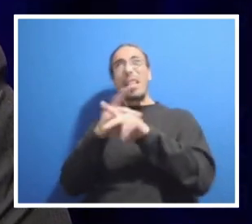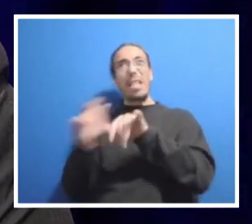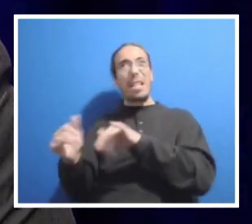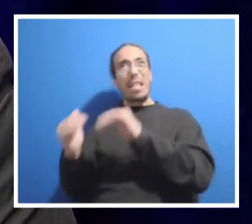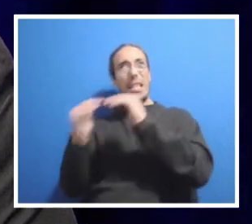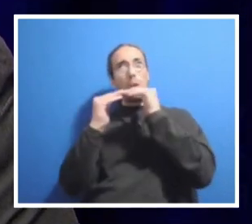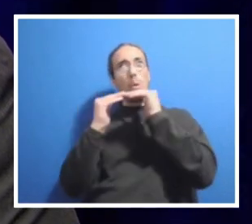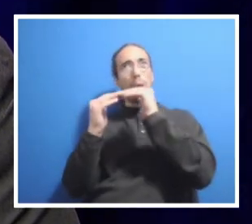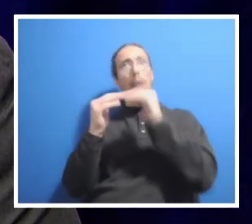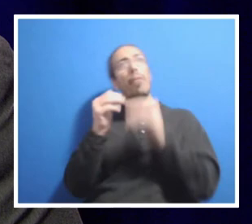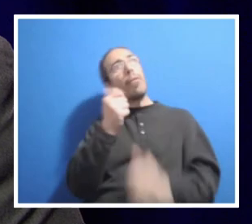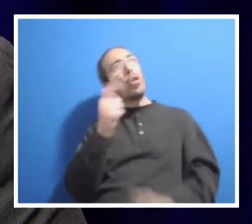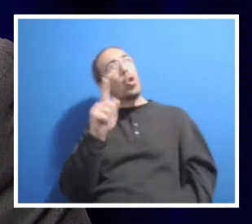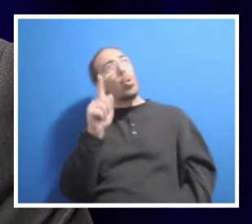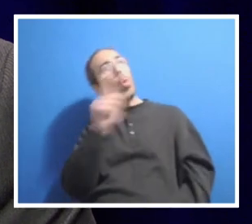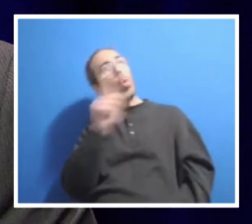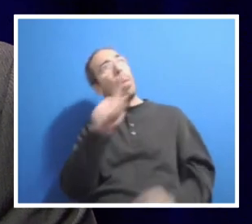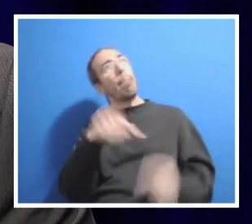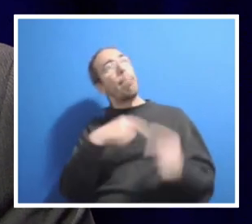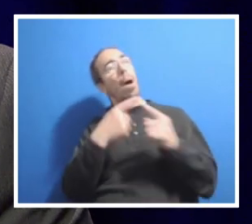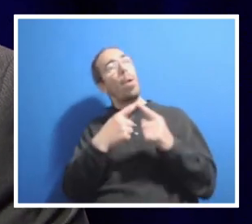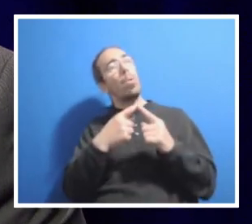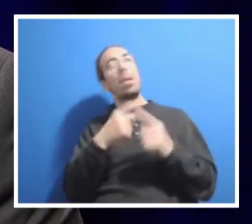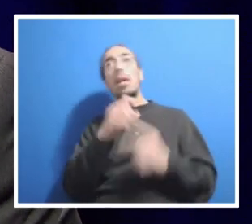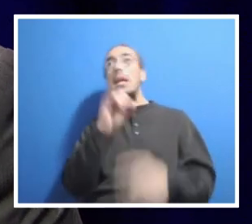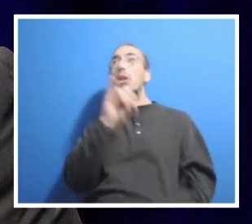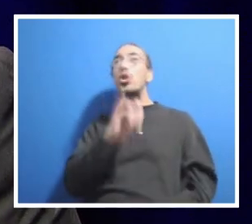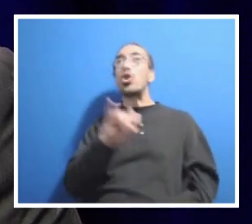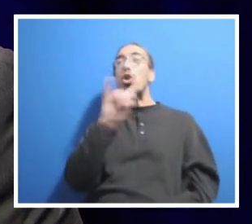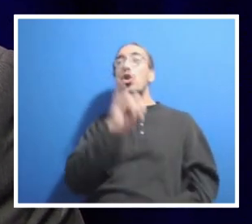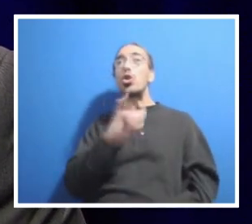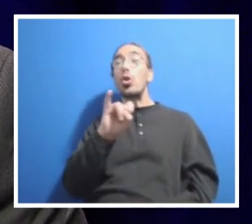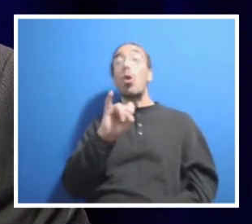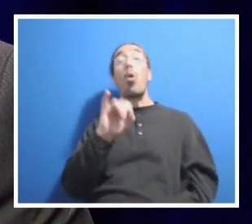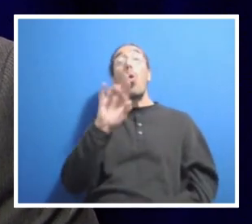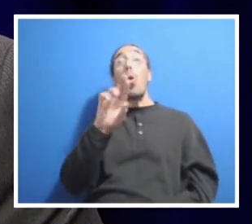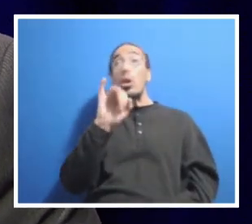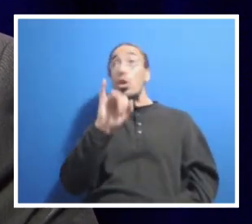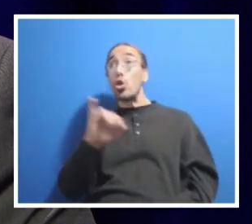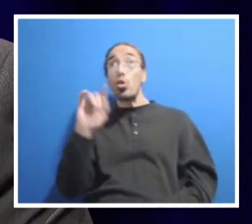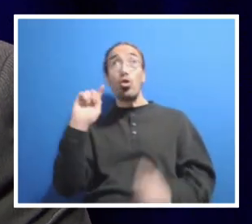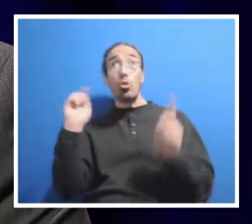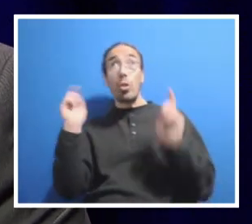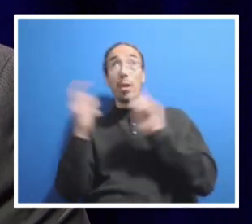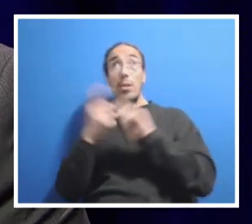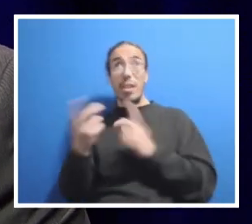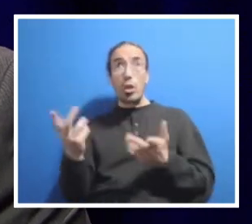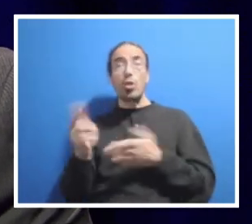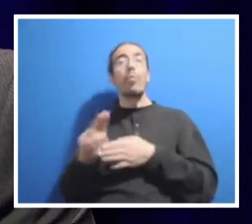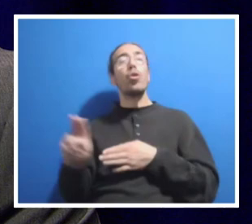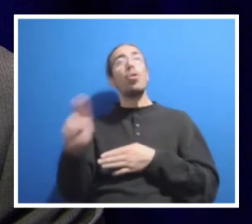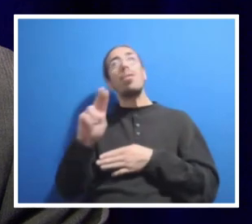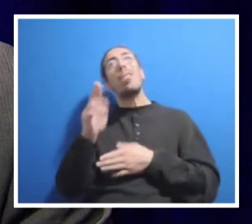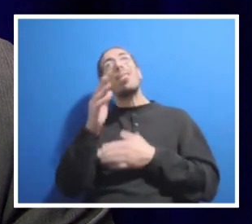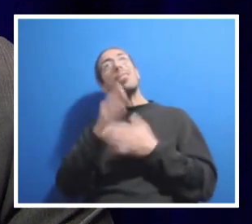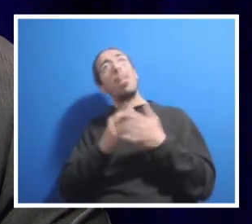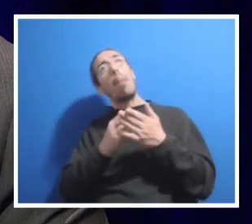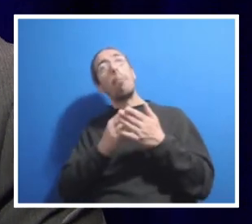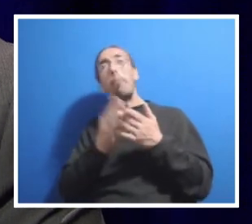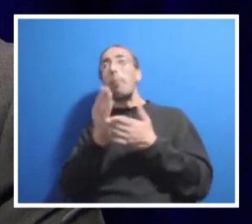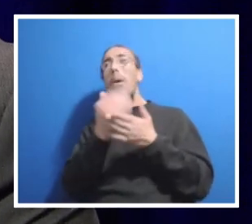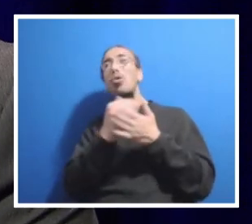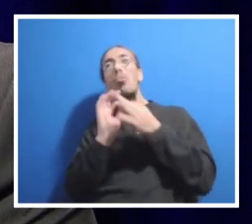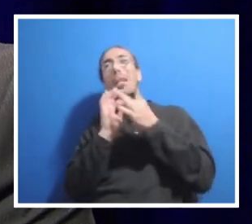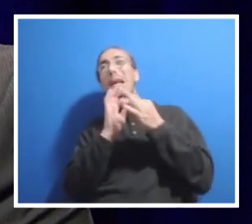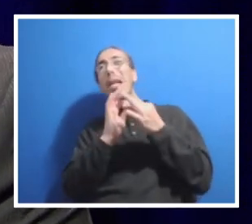few questions coming in about insurance and insurance changes here at the university, which is somewhat budget related. So Sarah,